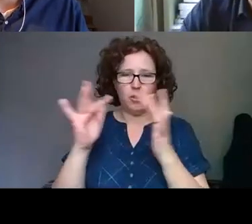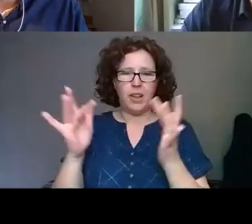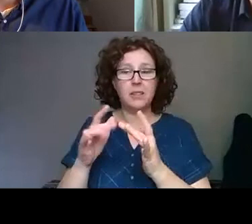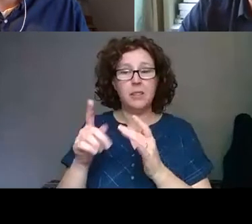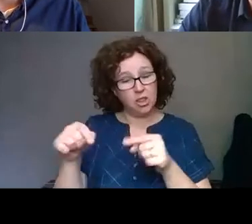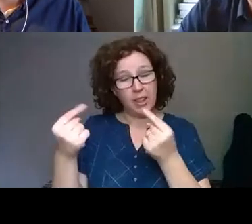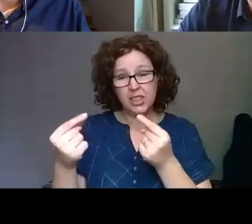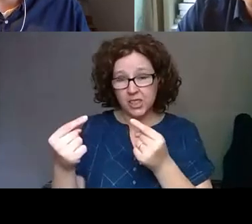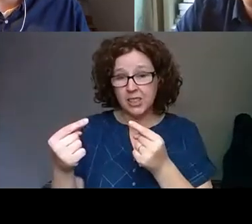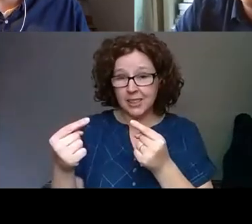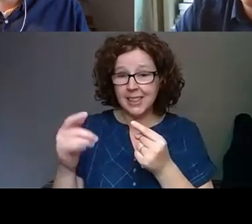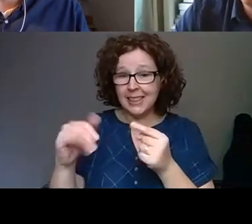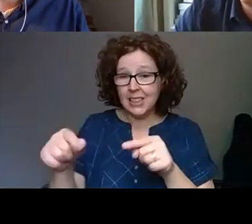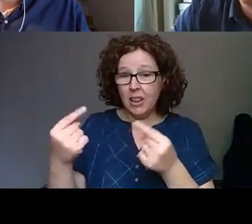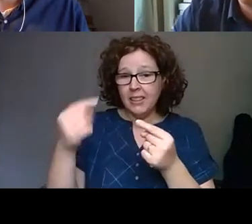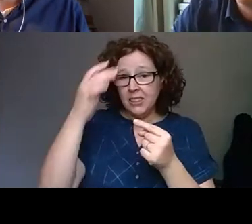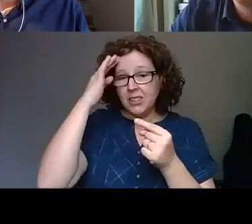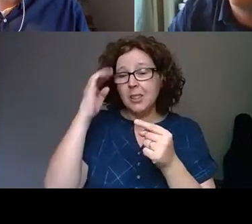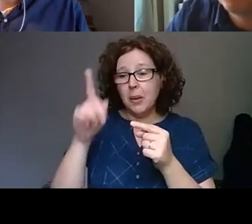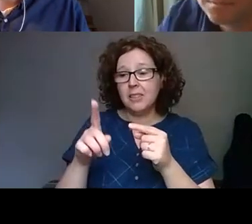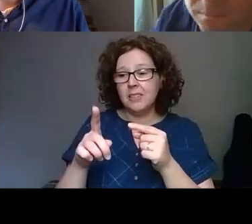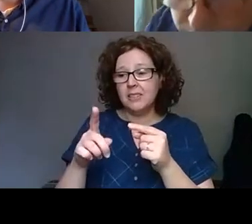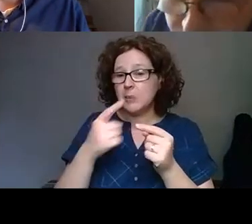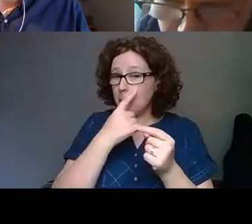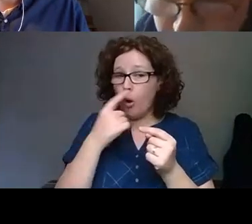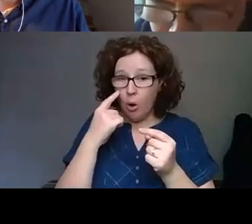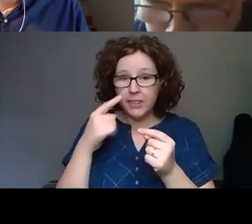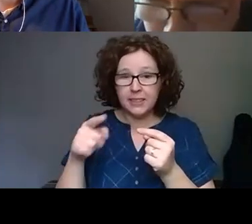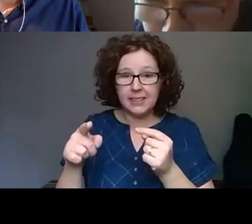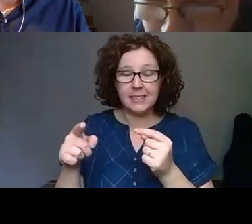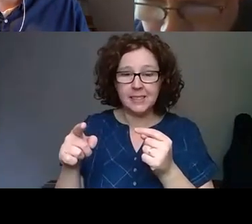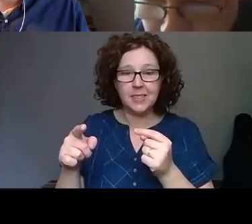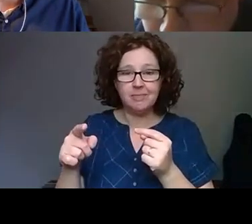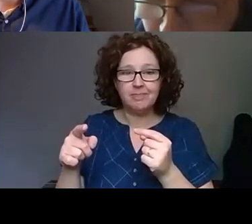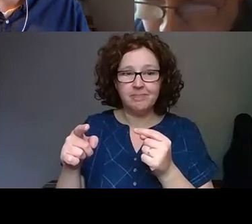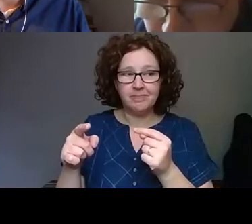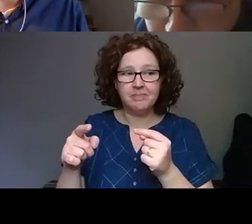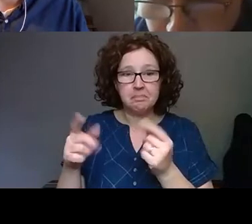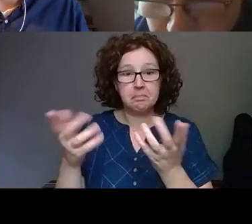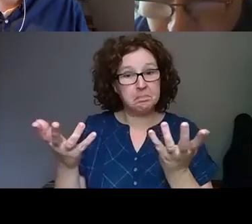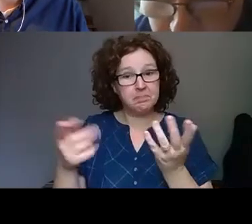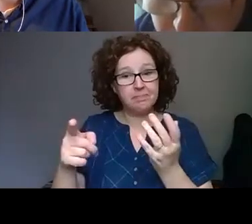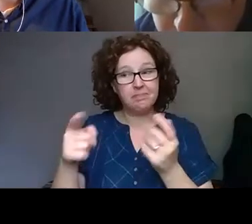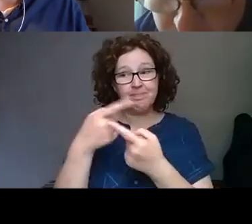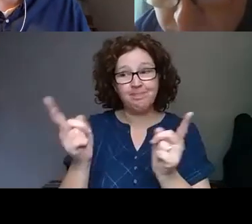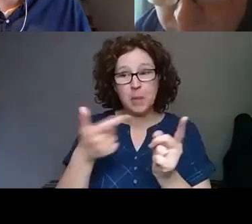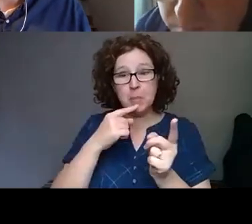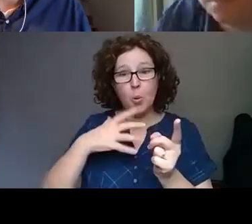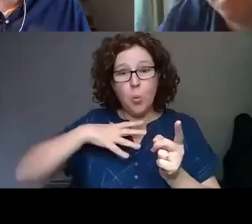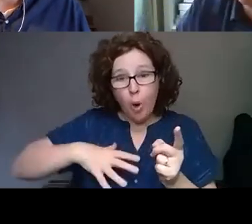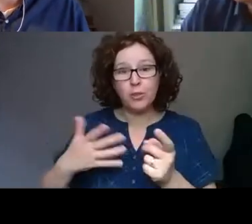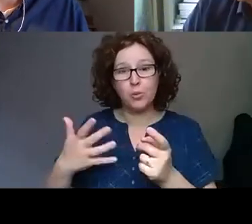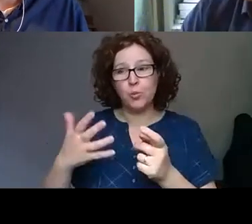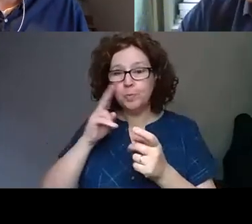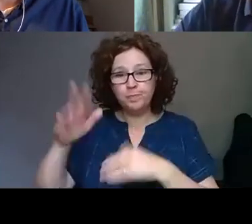challenges, but has also proven the ability and the resilience amongst people to want to engage around this